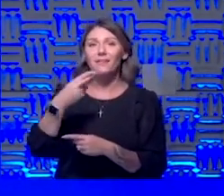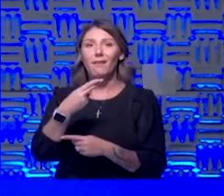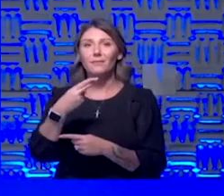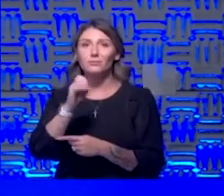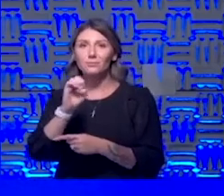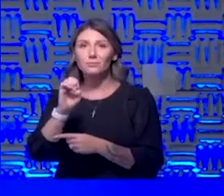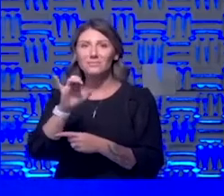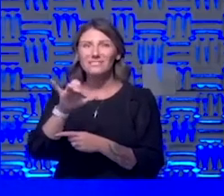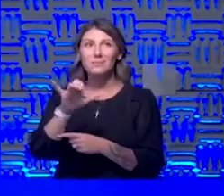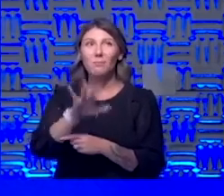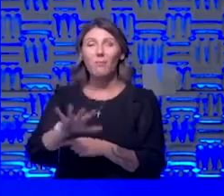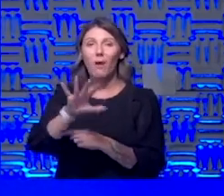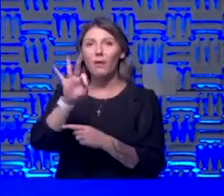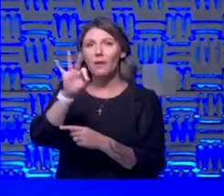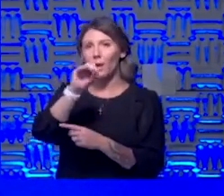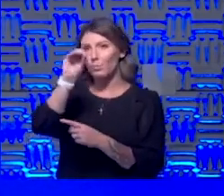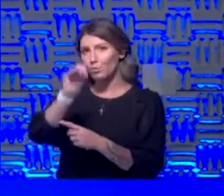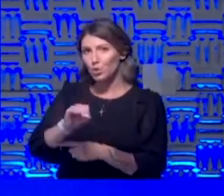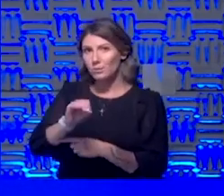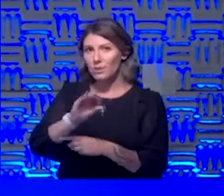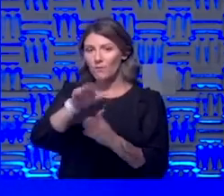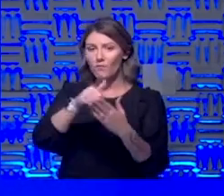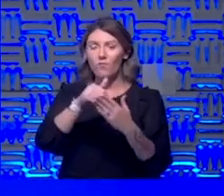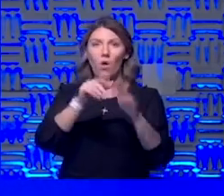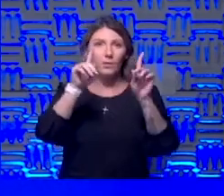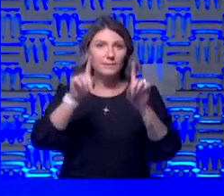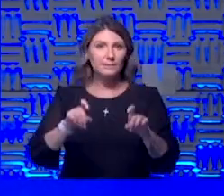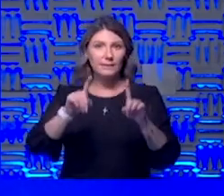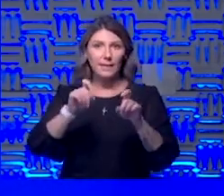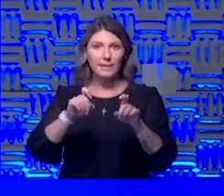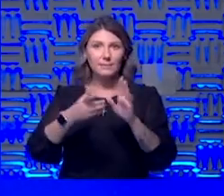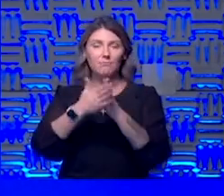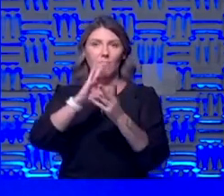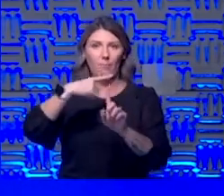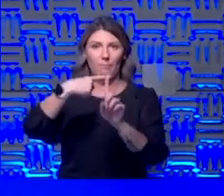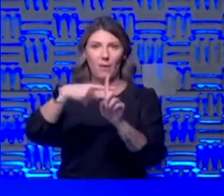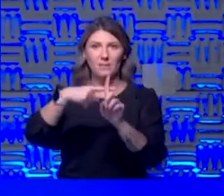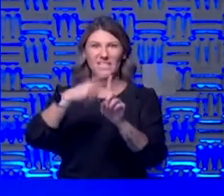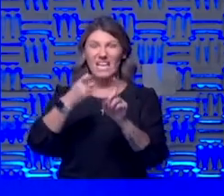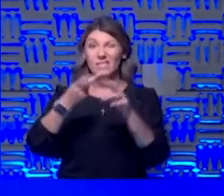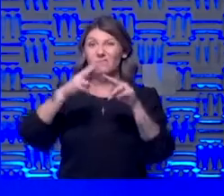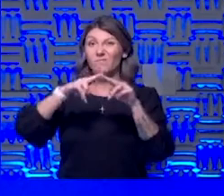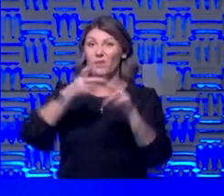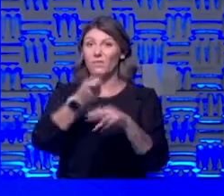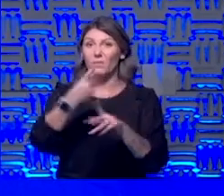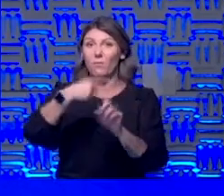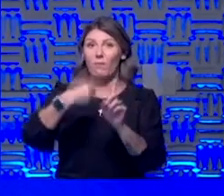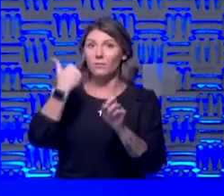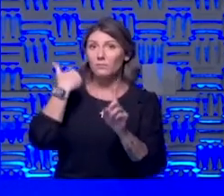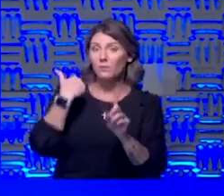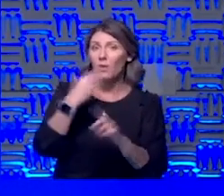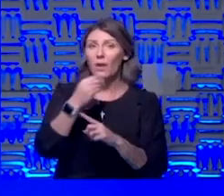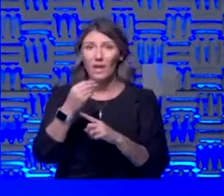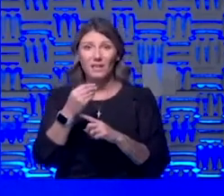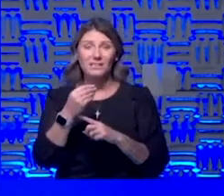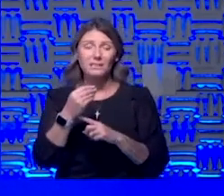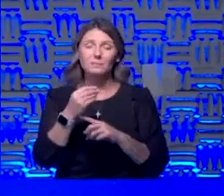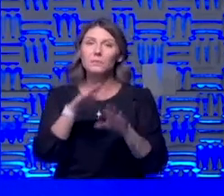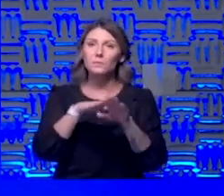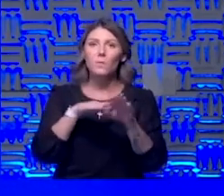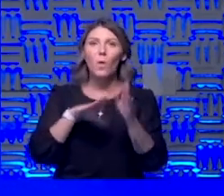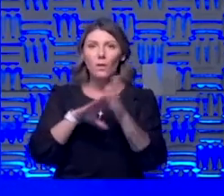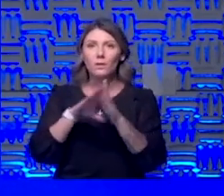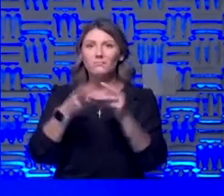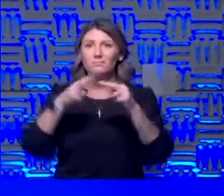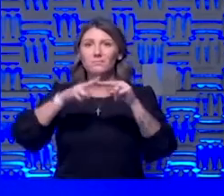percent so nine percent of tests that we do are positive which is up from a few months ago and it has been steadily climbing but